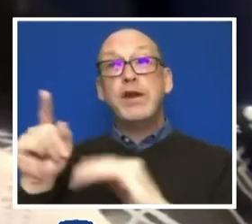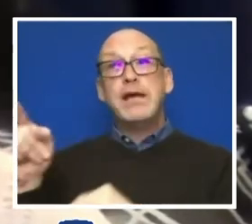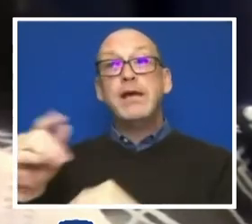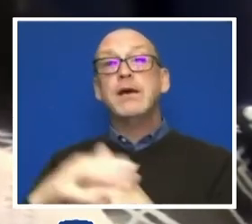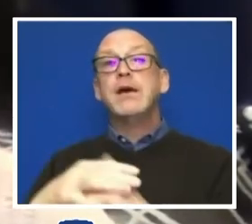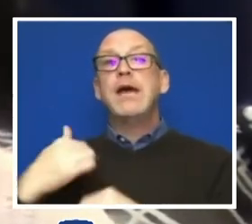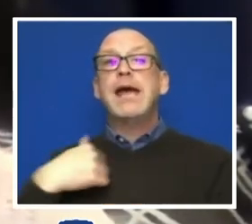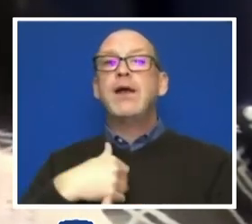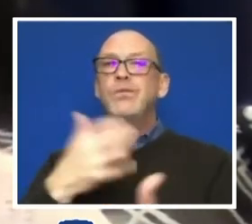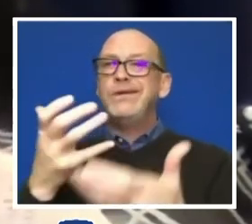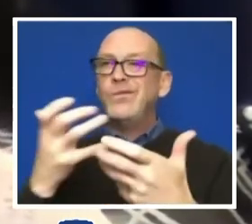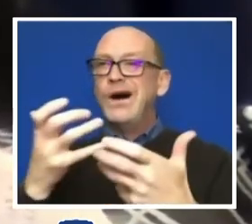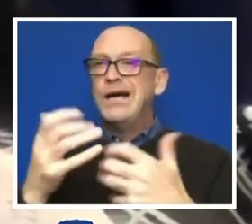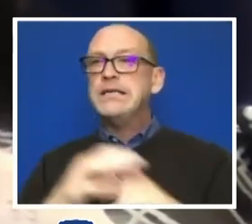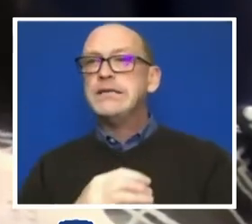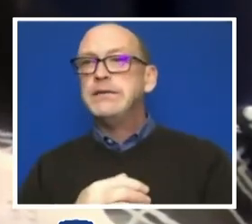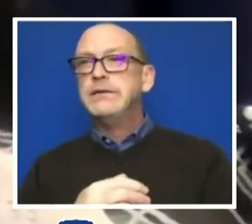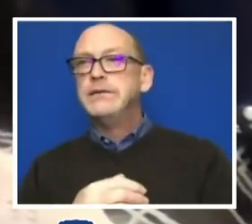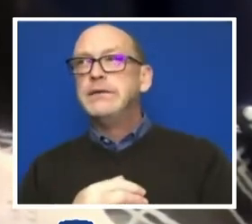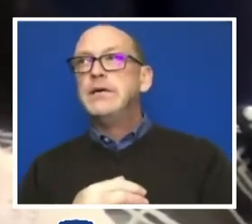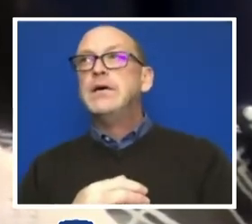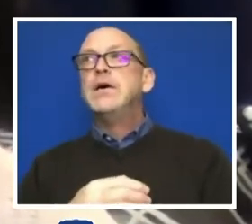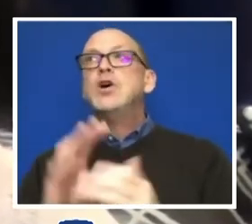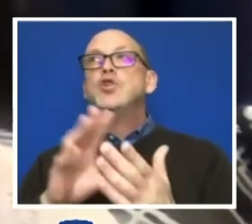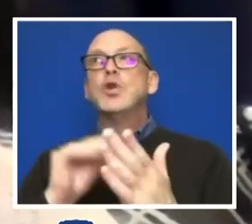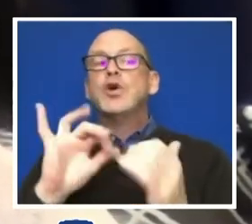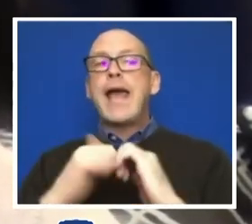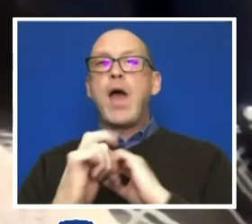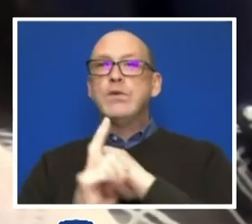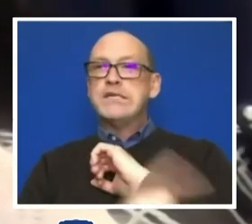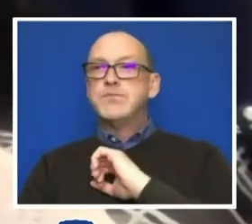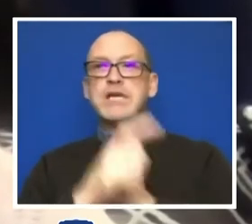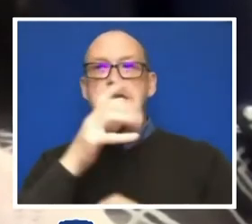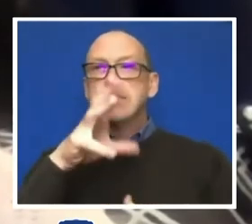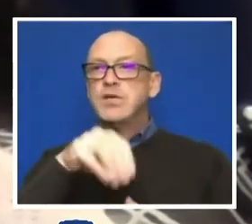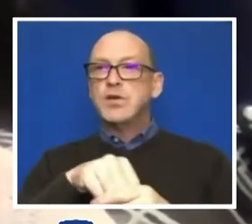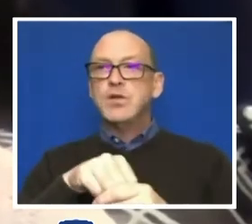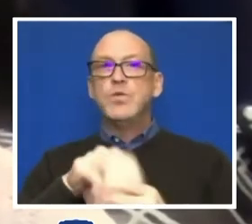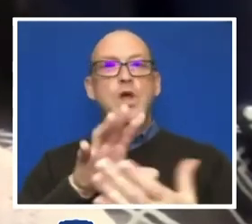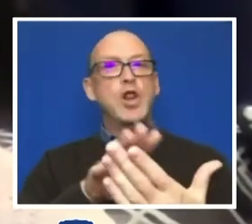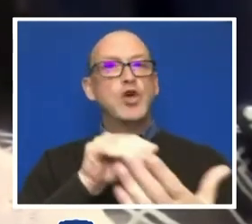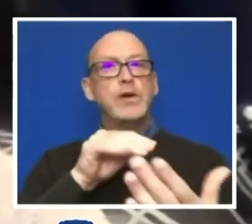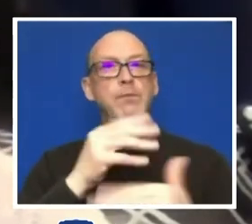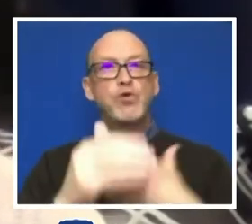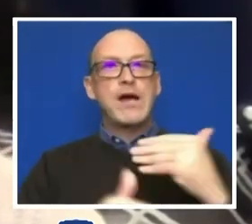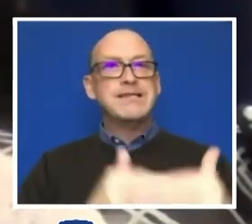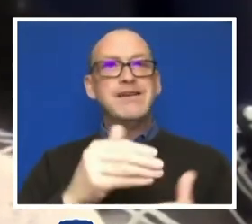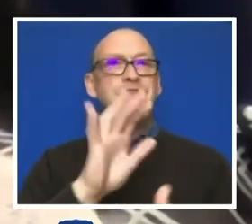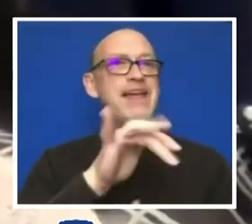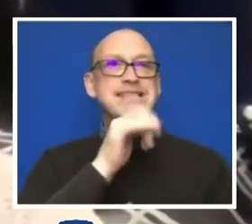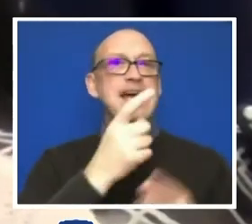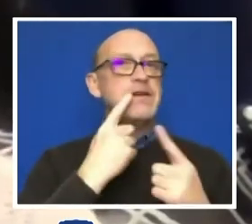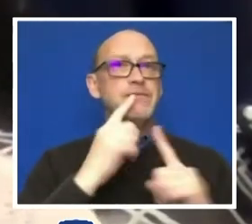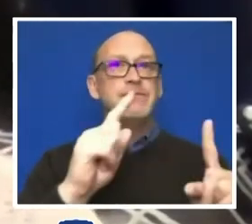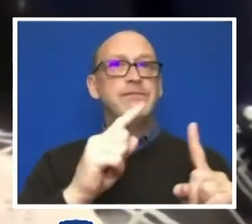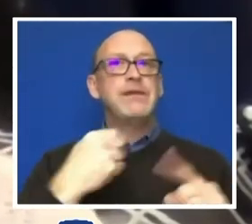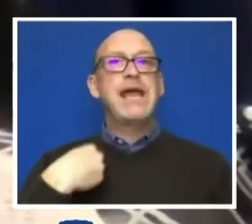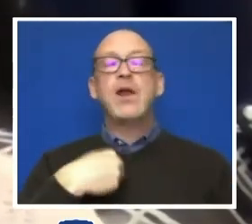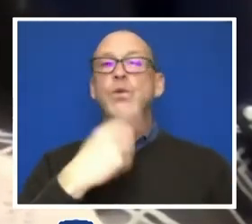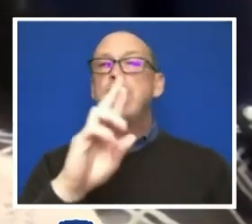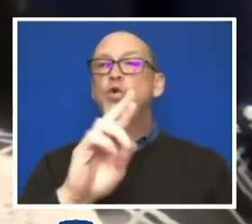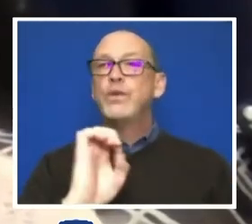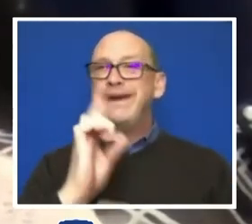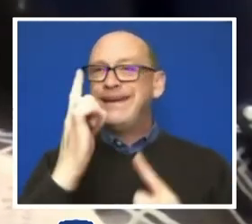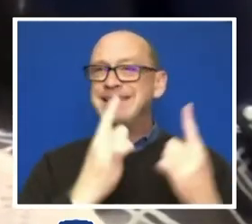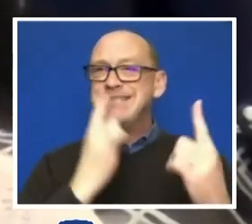to how discipline that doesn't include a learning process isn't as effective and should be reconsidered, especially at an